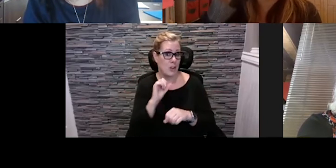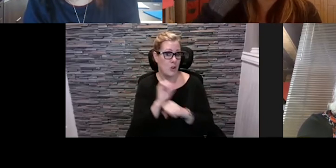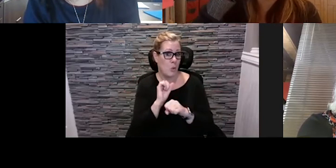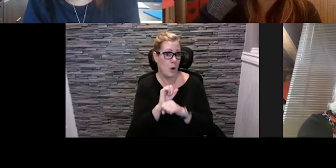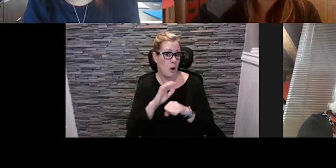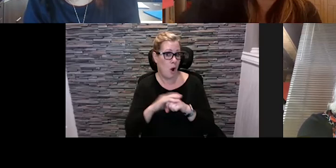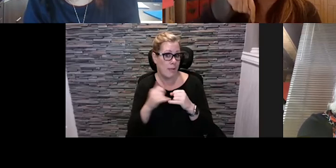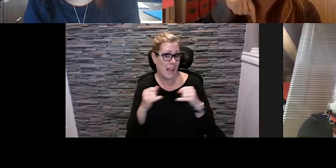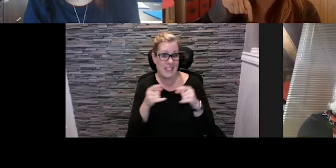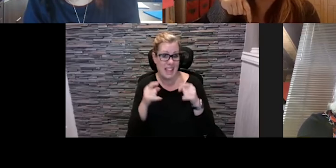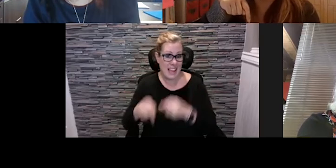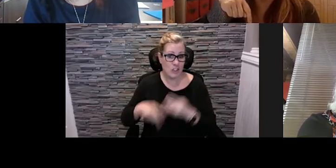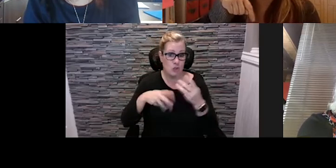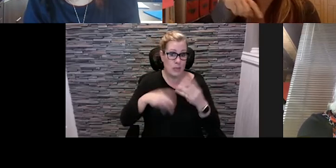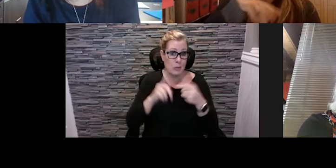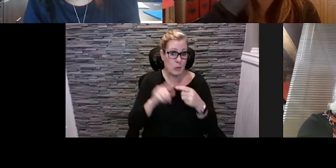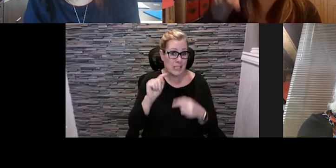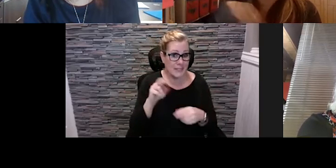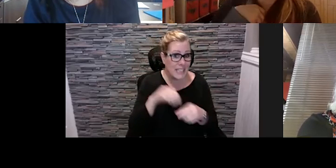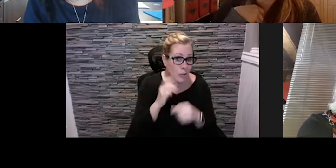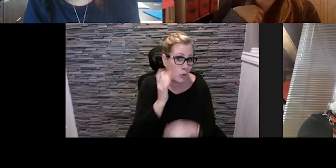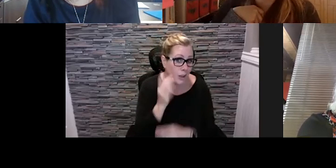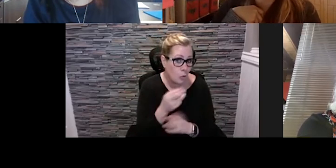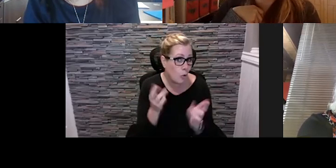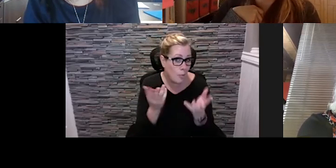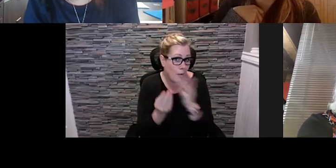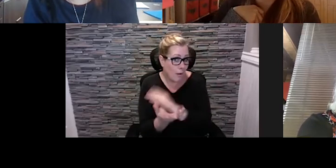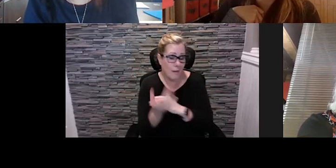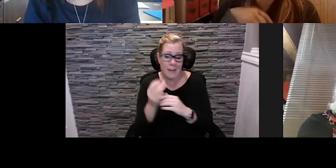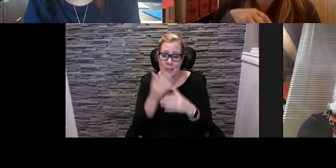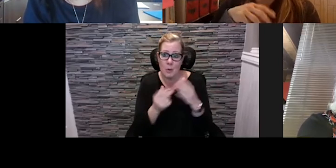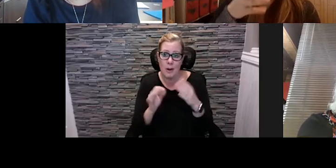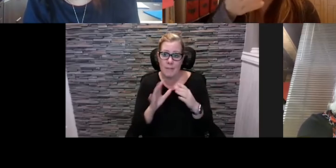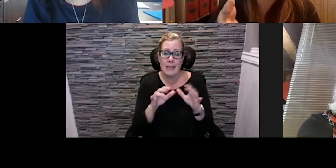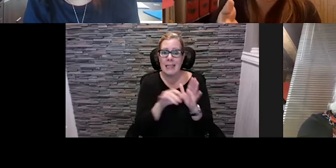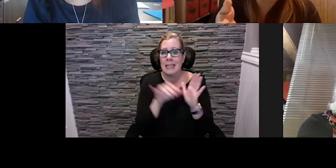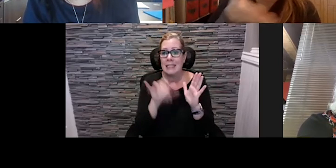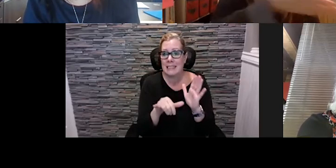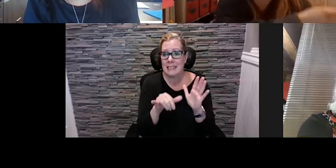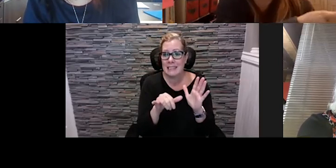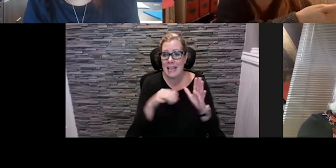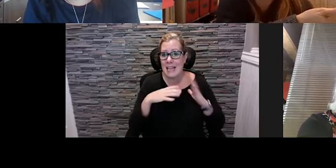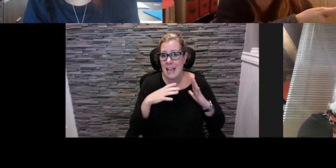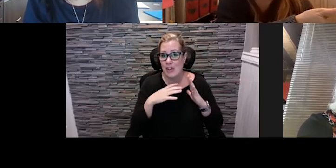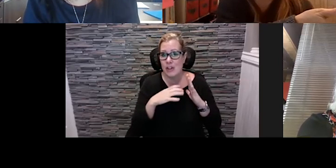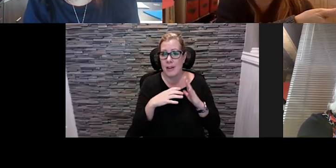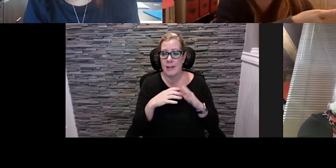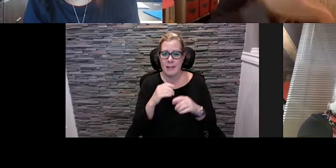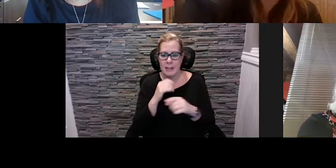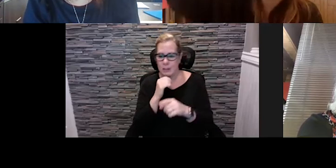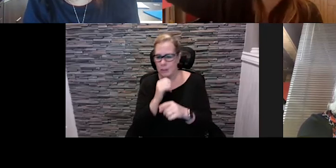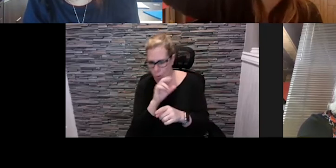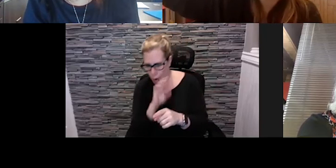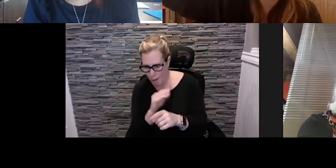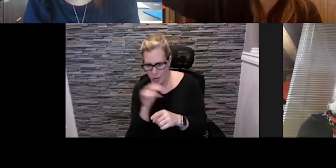it to the tv in the hotel room so if it's part of a staycation package and and it's not rob and you're not watching the stage